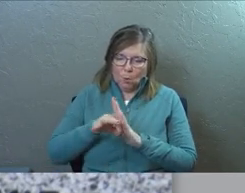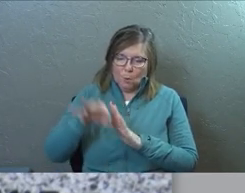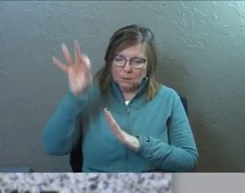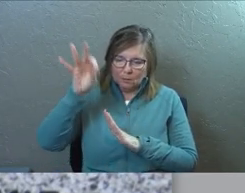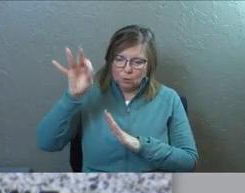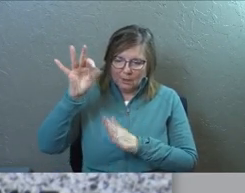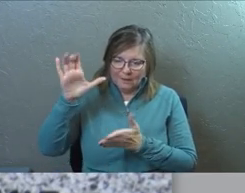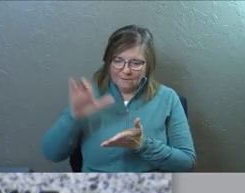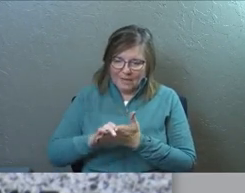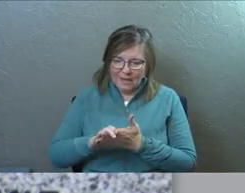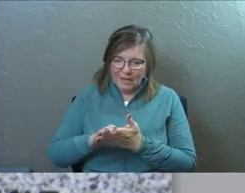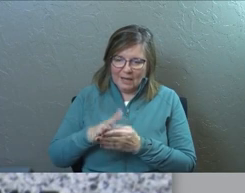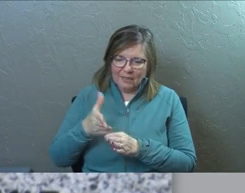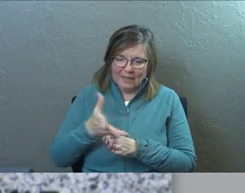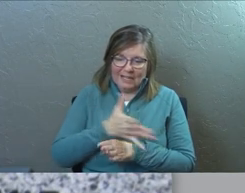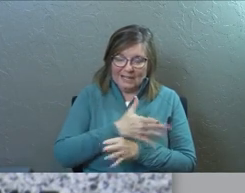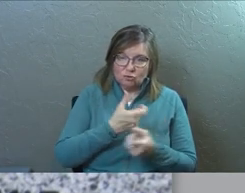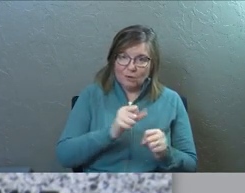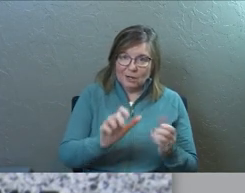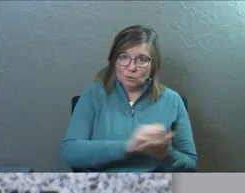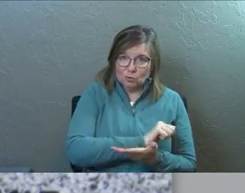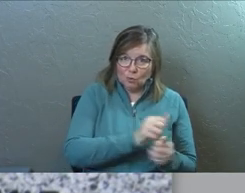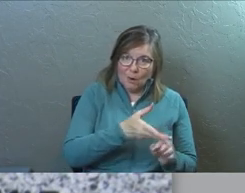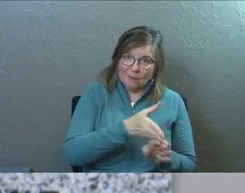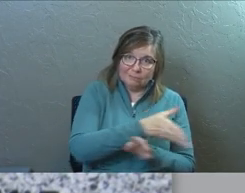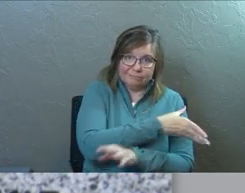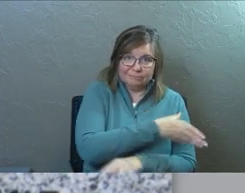faith that he had long labored to destroy.